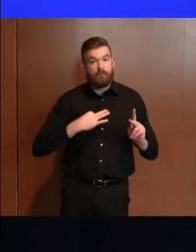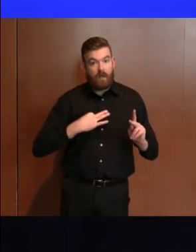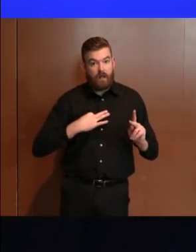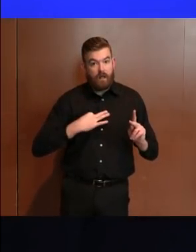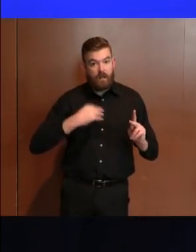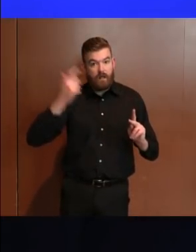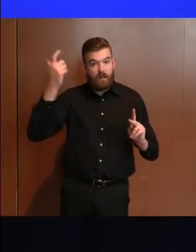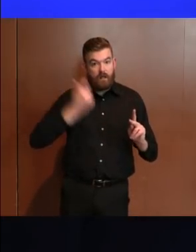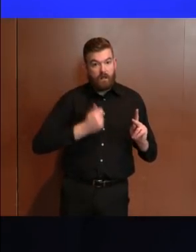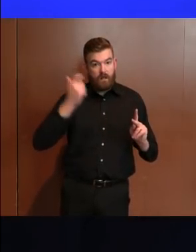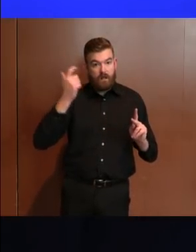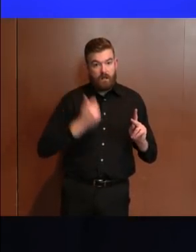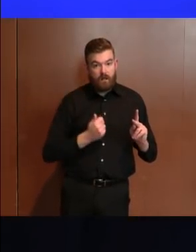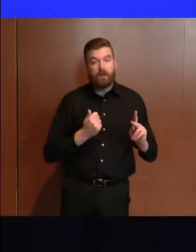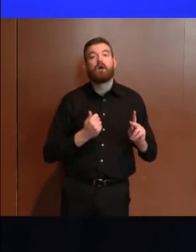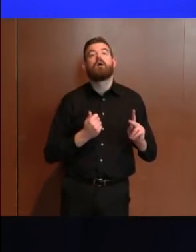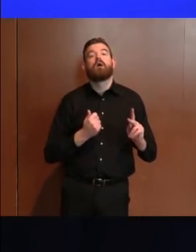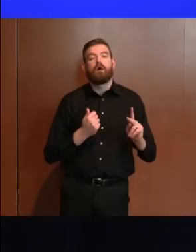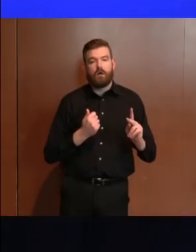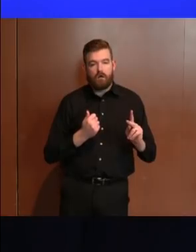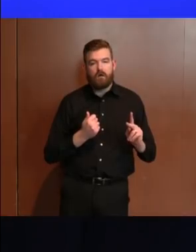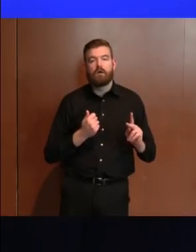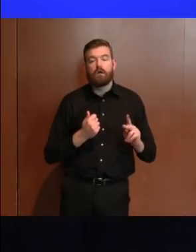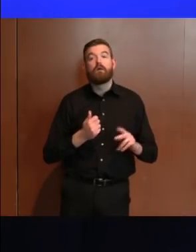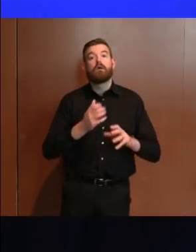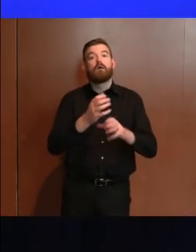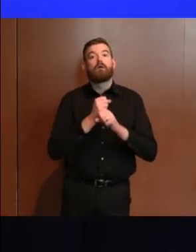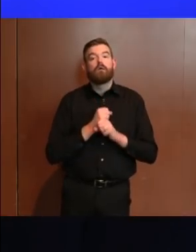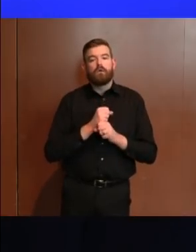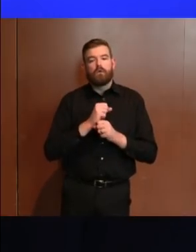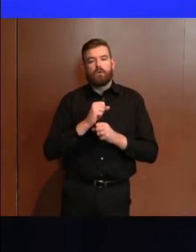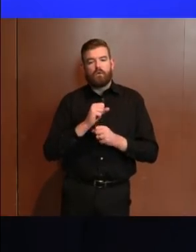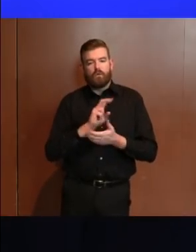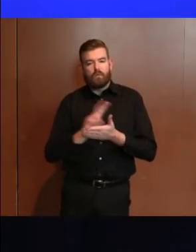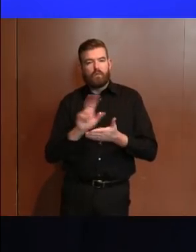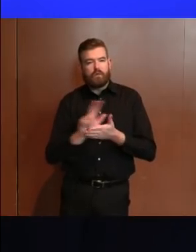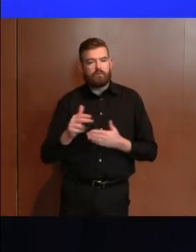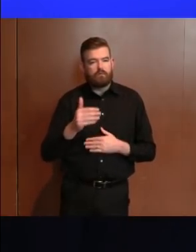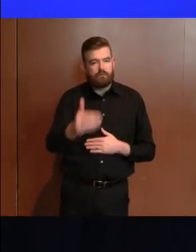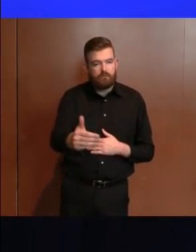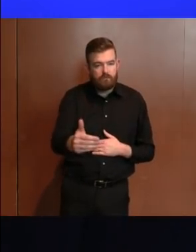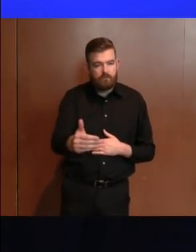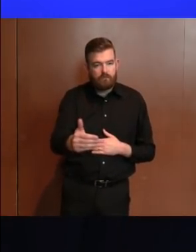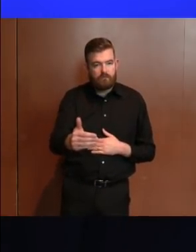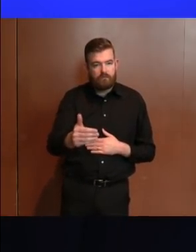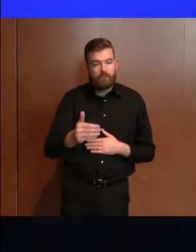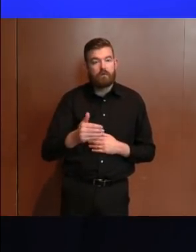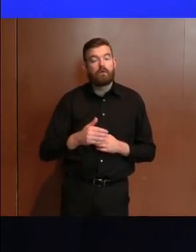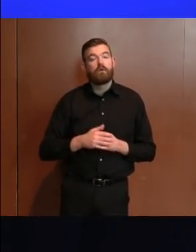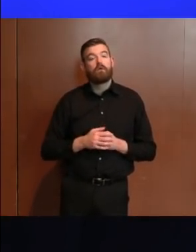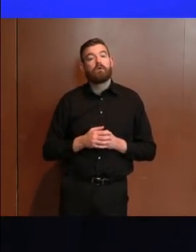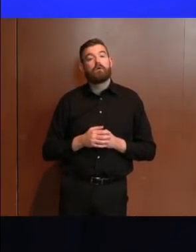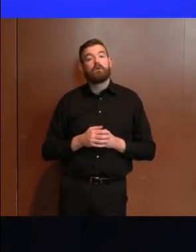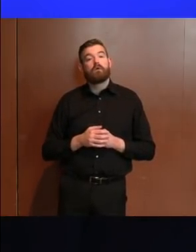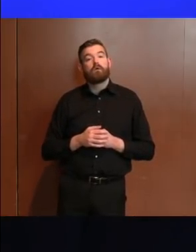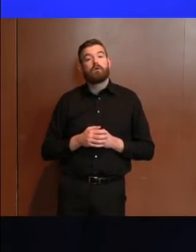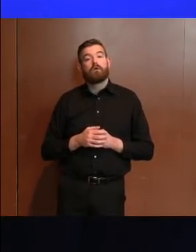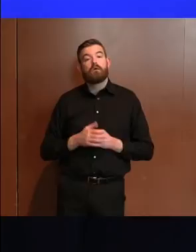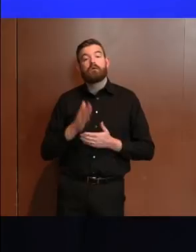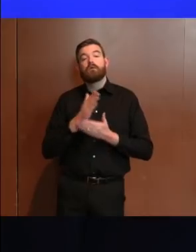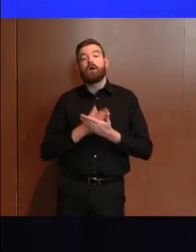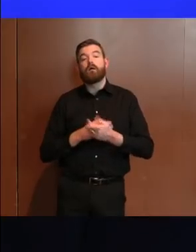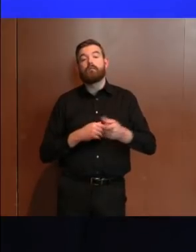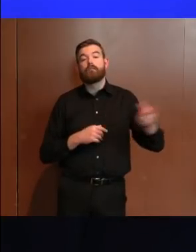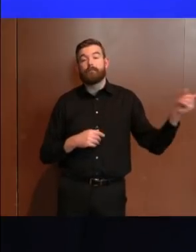filing online, there are reasons a claim might not be processed immediately and need one of our claims examiners to review it. A person may be filing